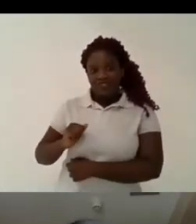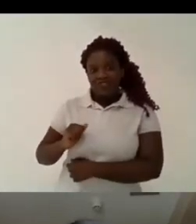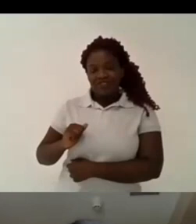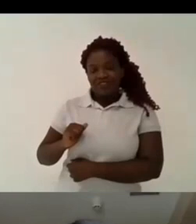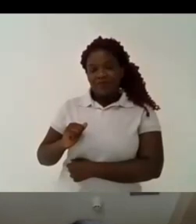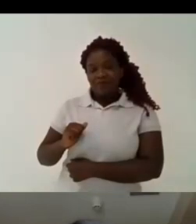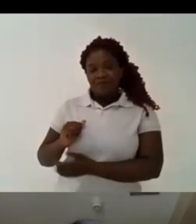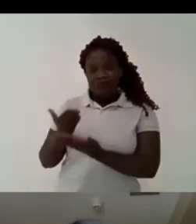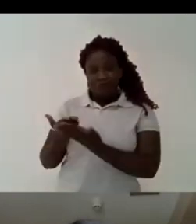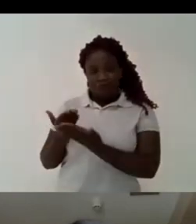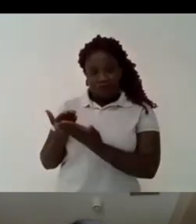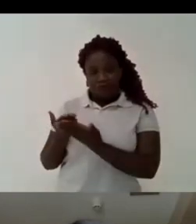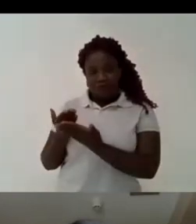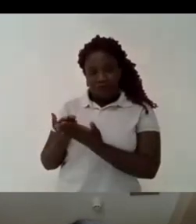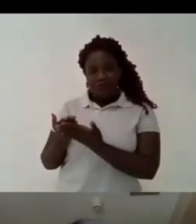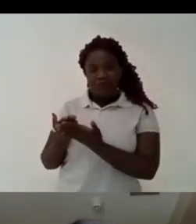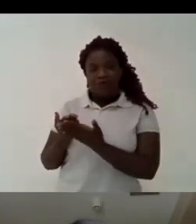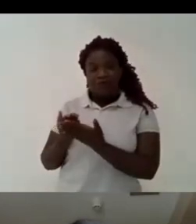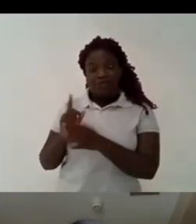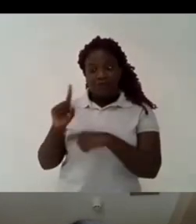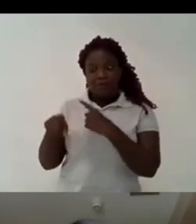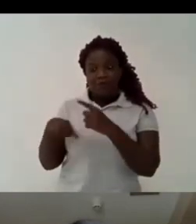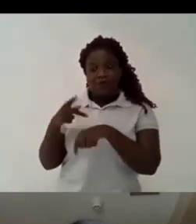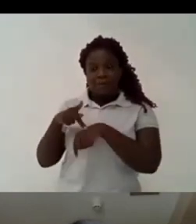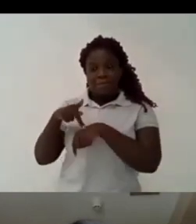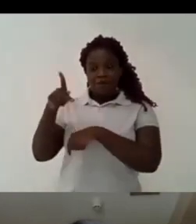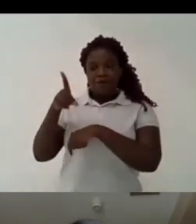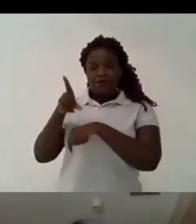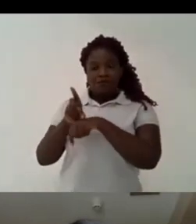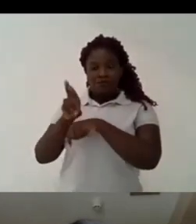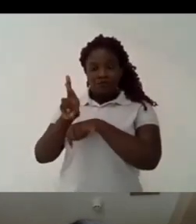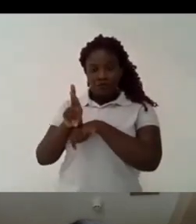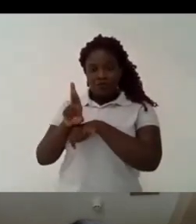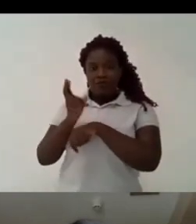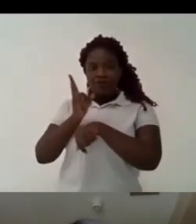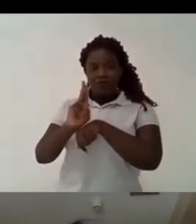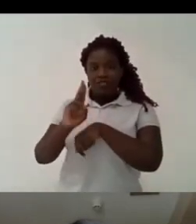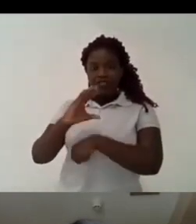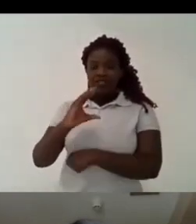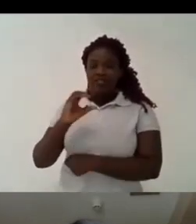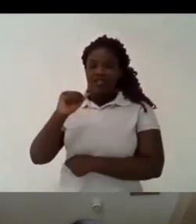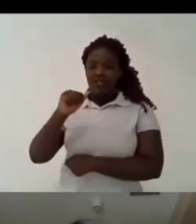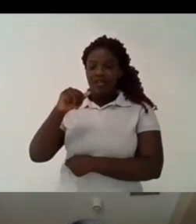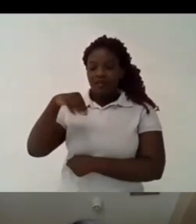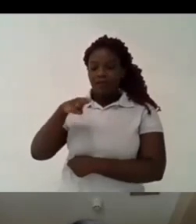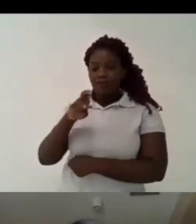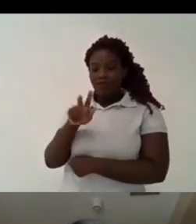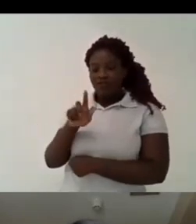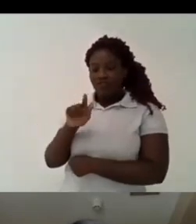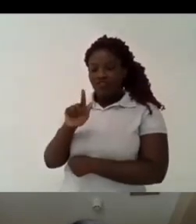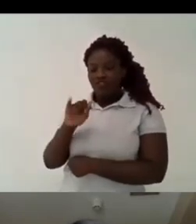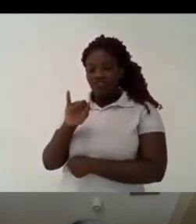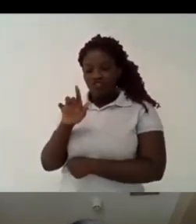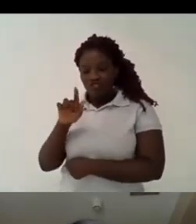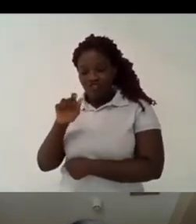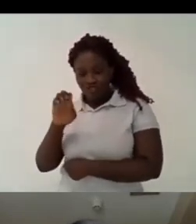and then i went uh to manchester and then i did a post doctorate in cambridge